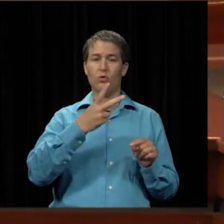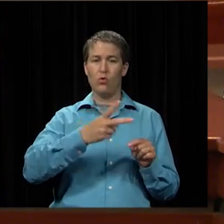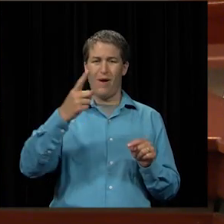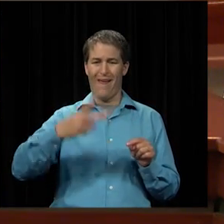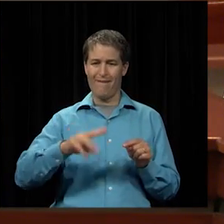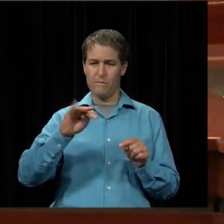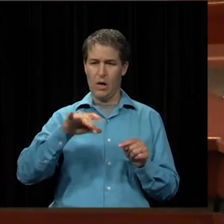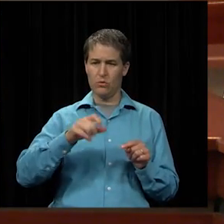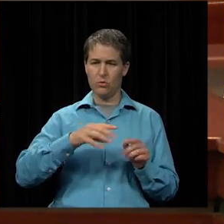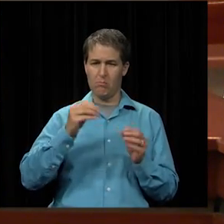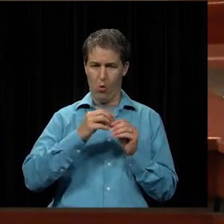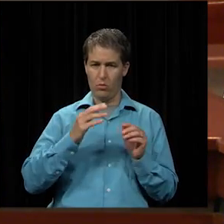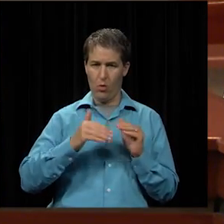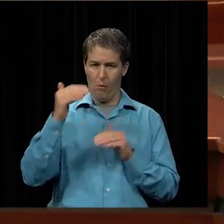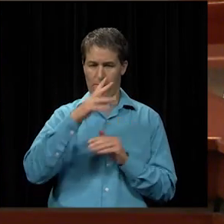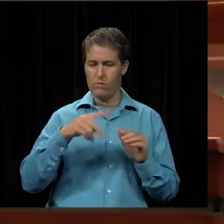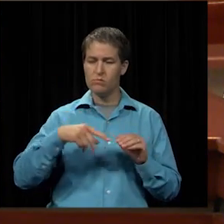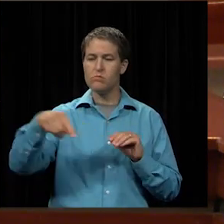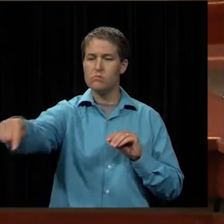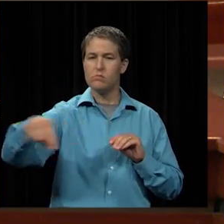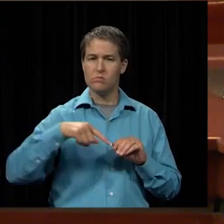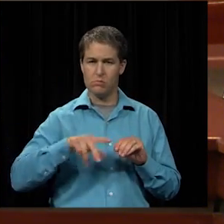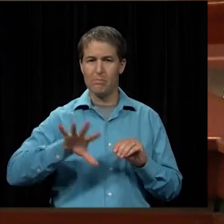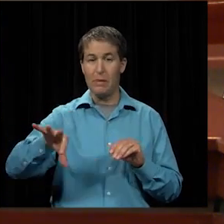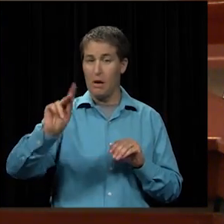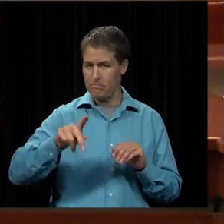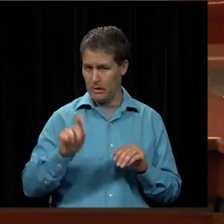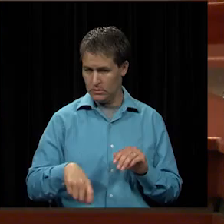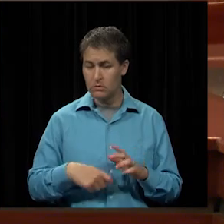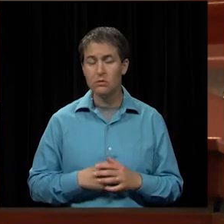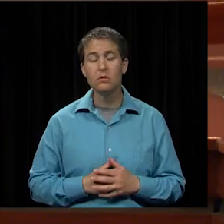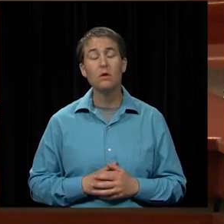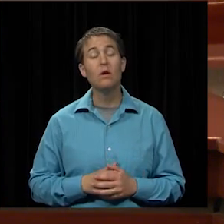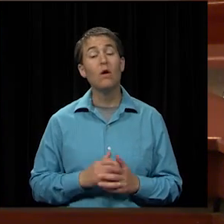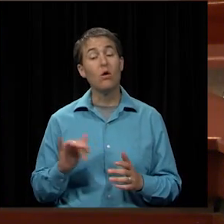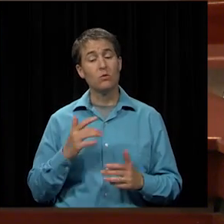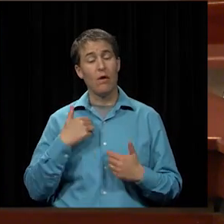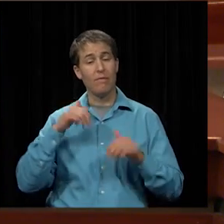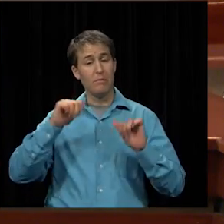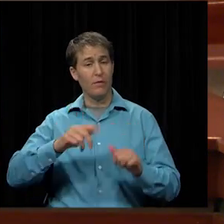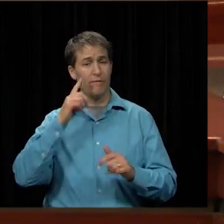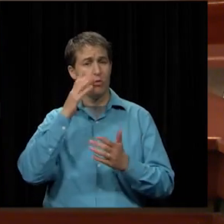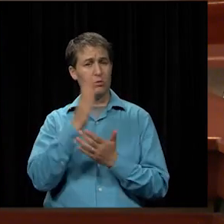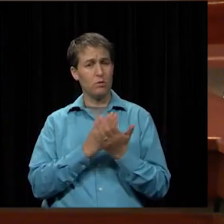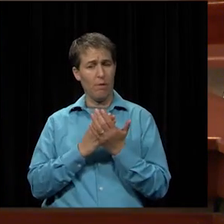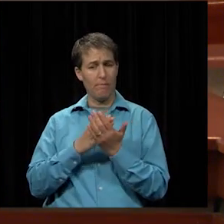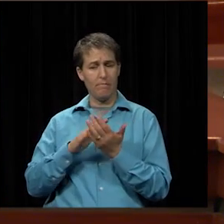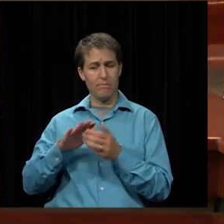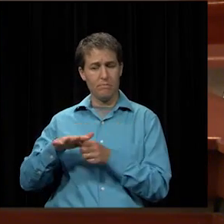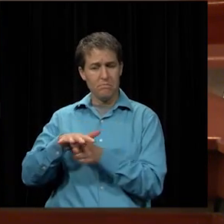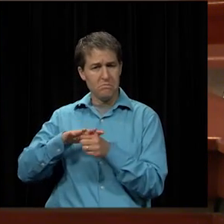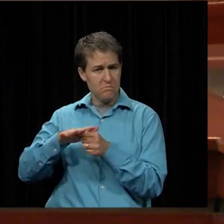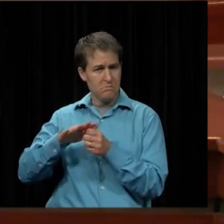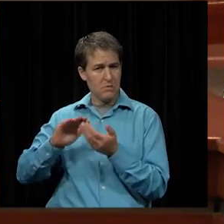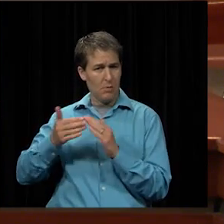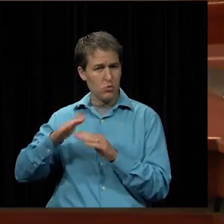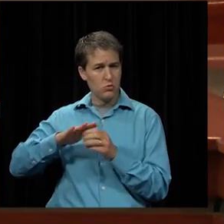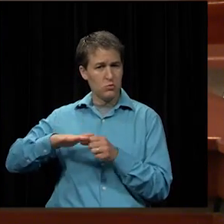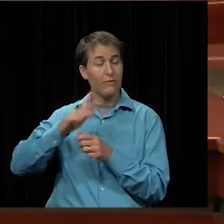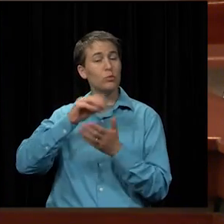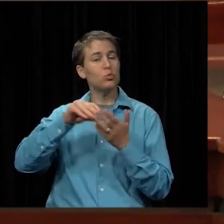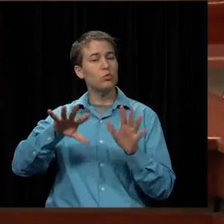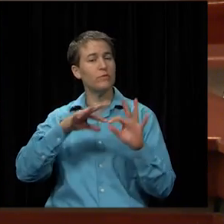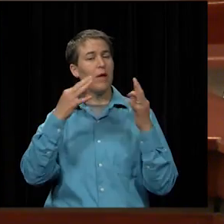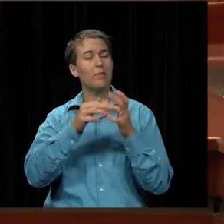transportation we also have then the ability for some of our neighborhoods and students and families to pay